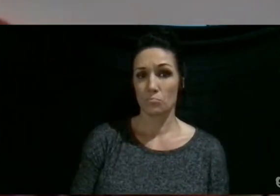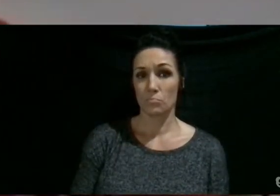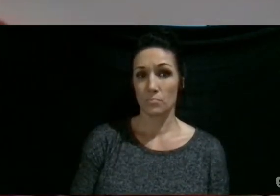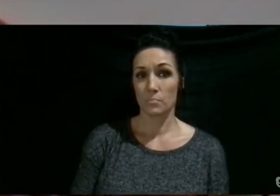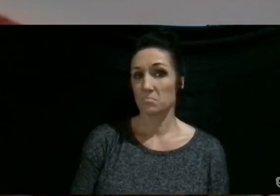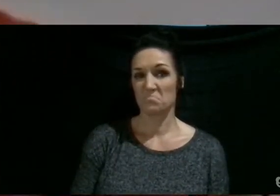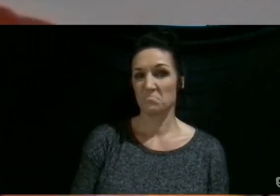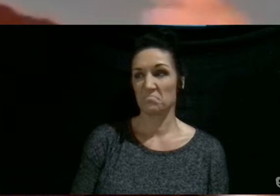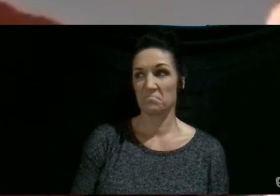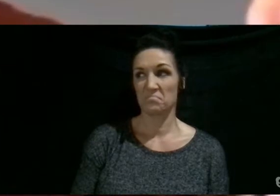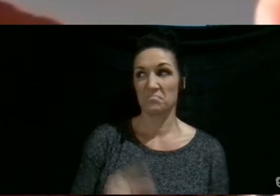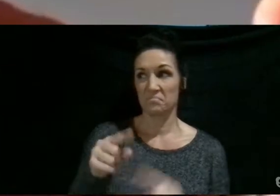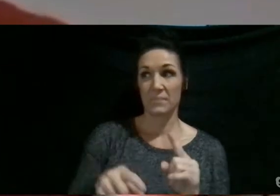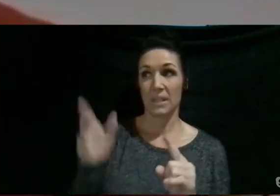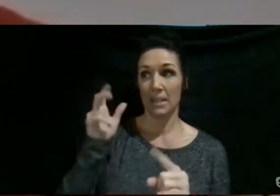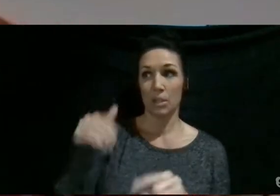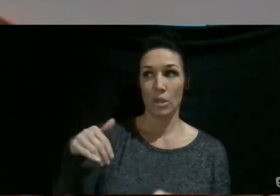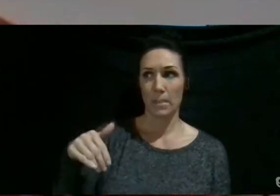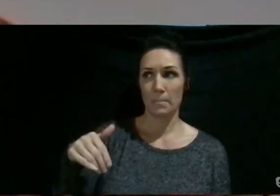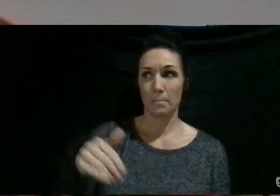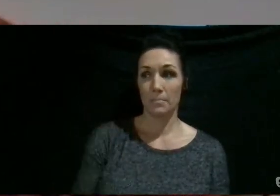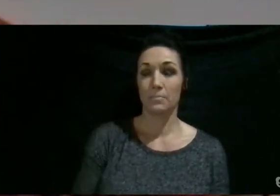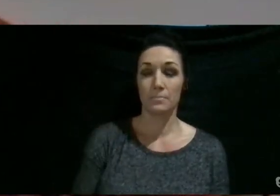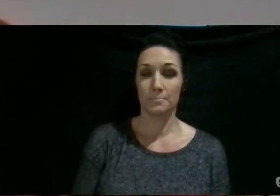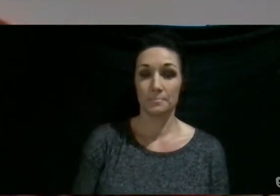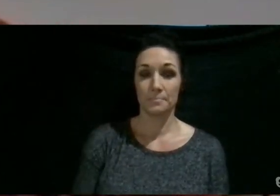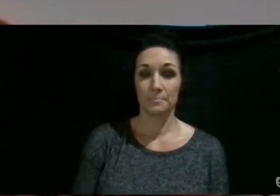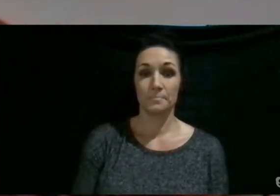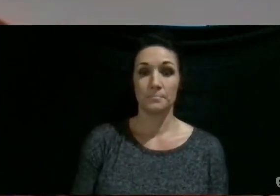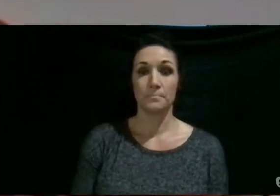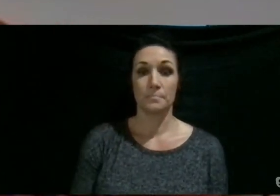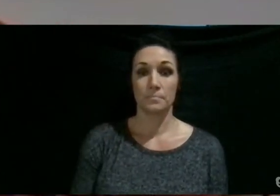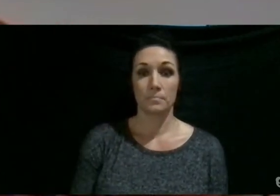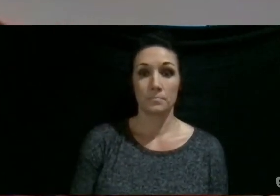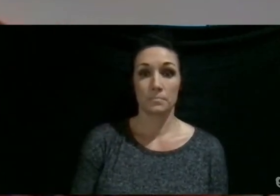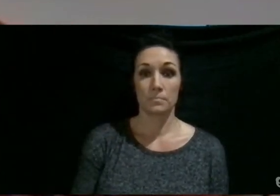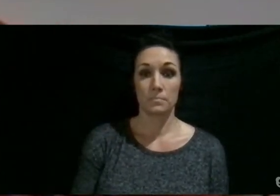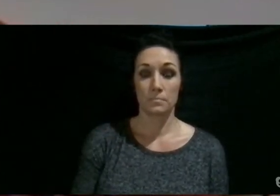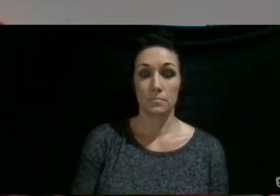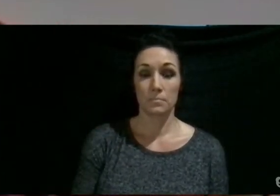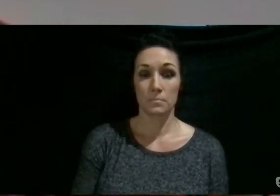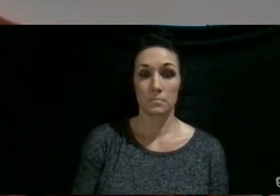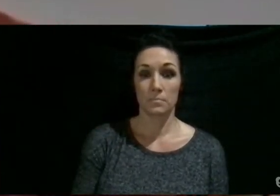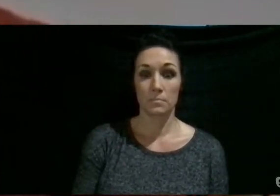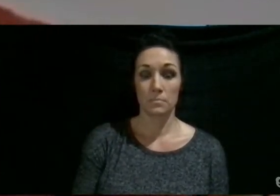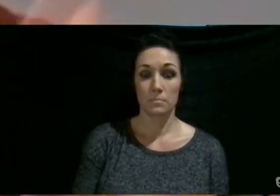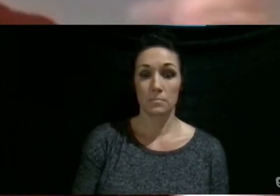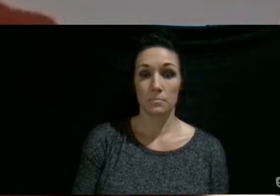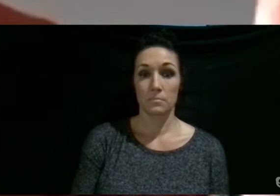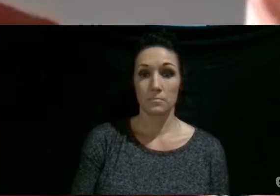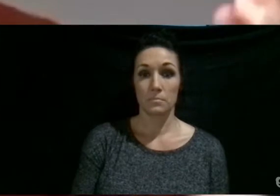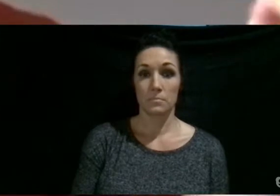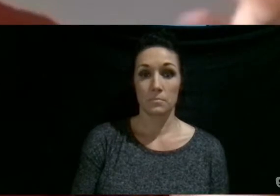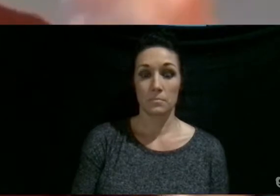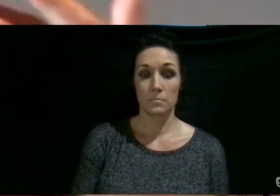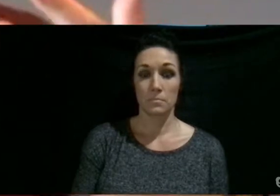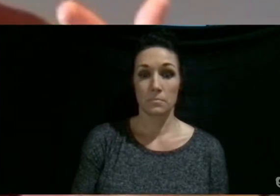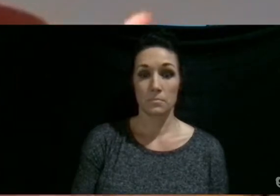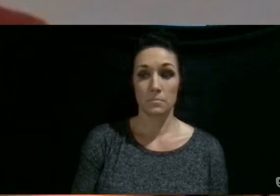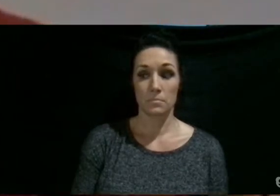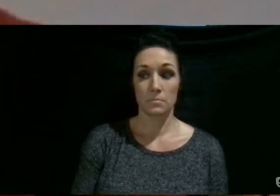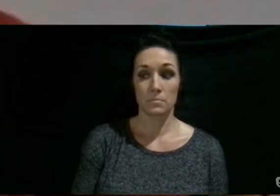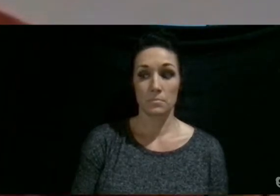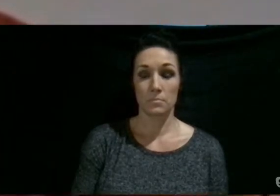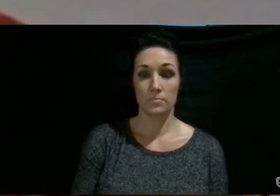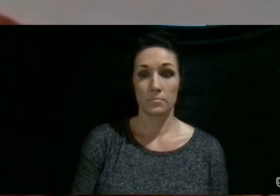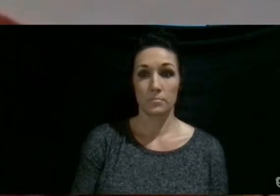high schoolers, we're calling them Influencers, to be a part of a special discussion group where we're going to talk about topics of life and faith and how they